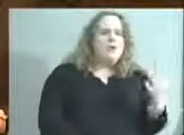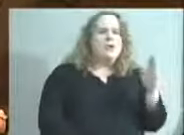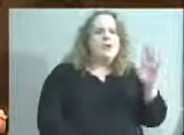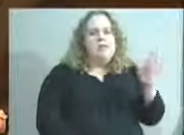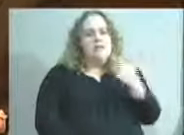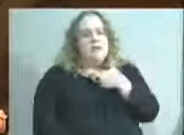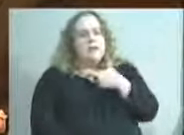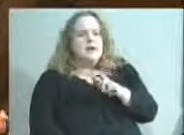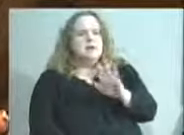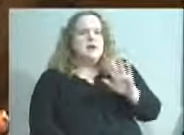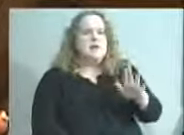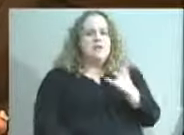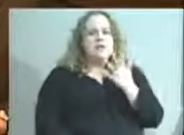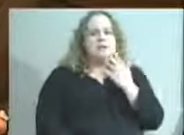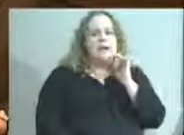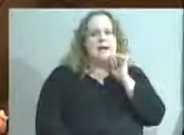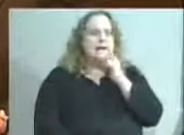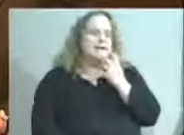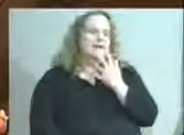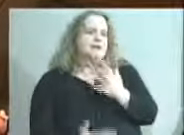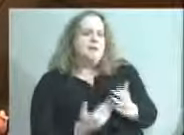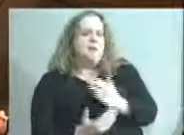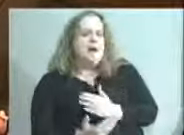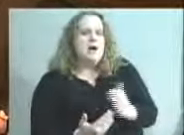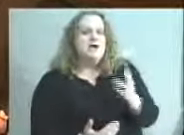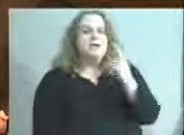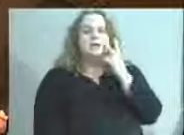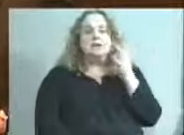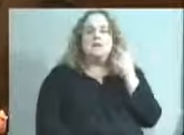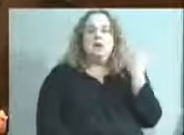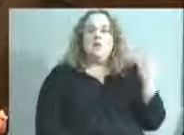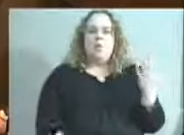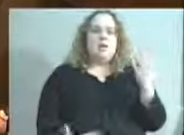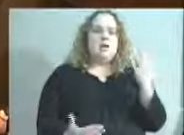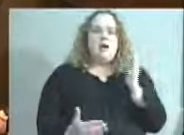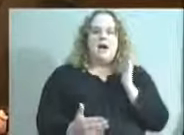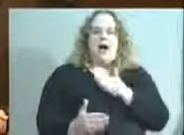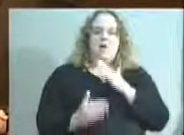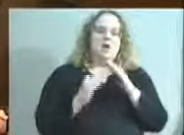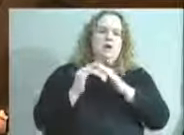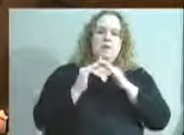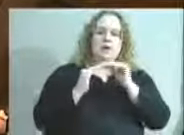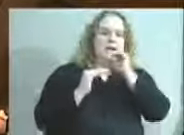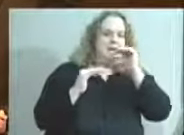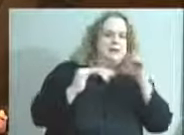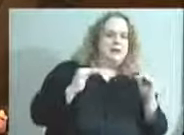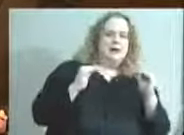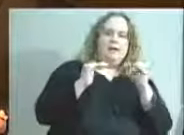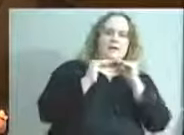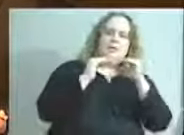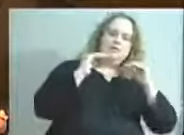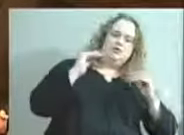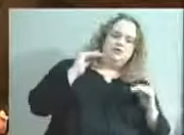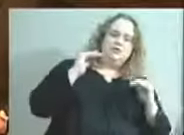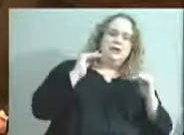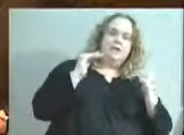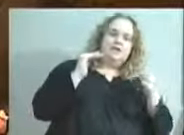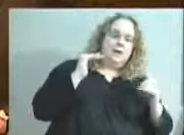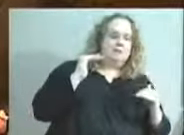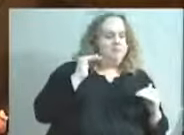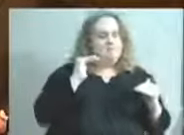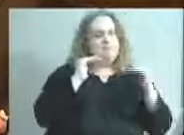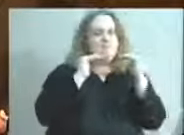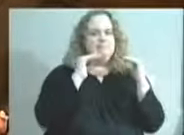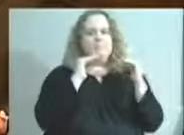whatever it might be. And look at those inequities that plague our community in some areas so that we can bring the proper resources to bear on that. So to the extent that